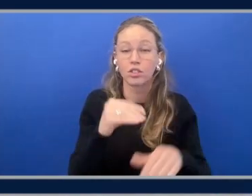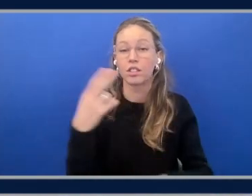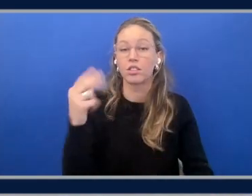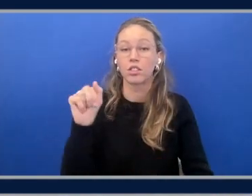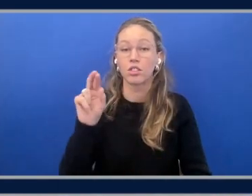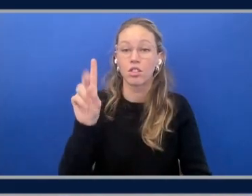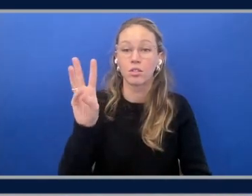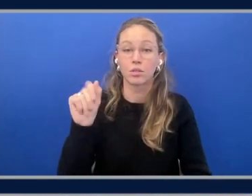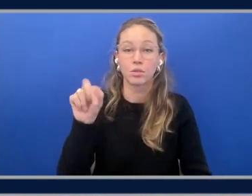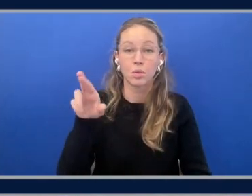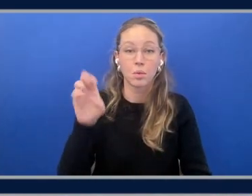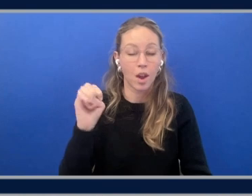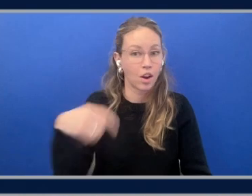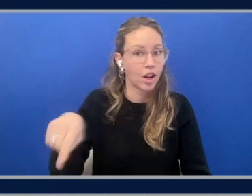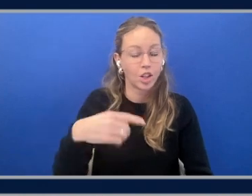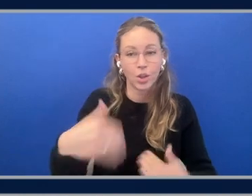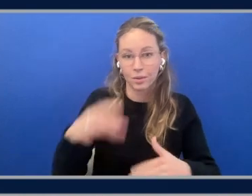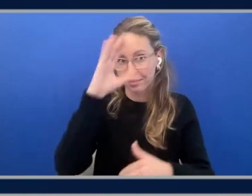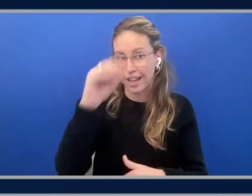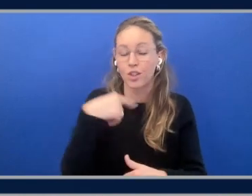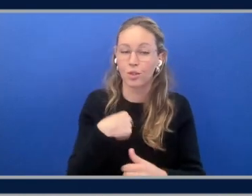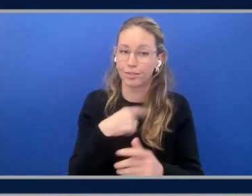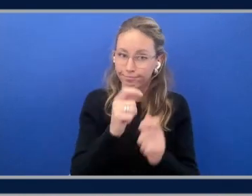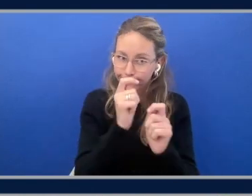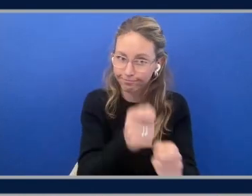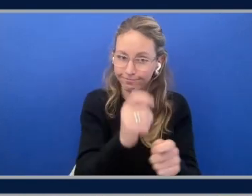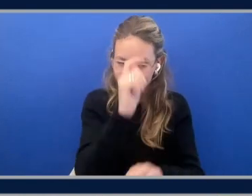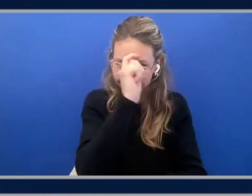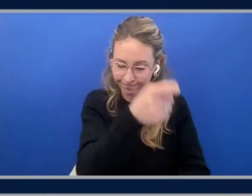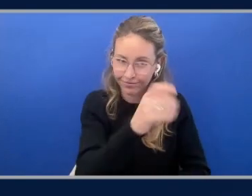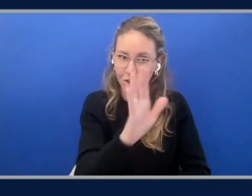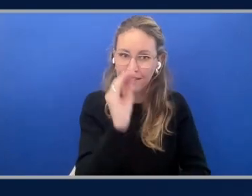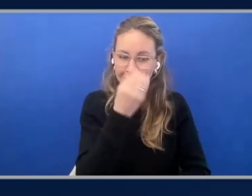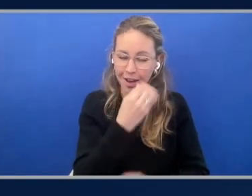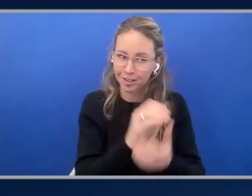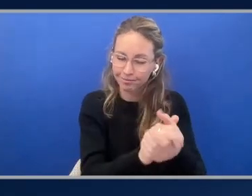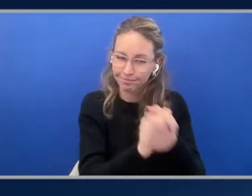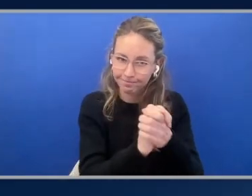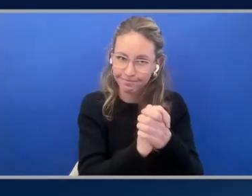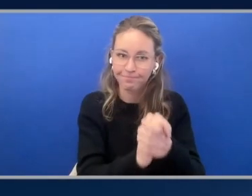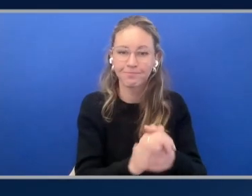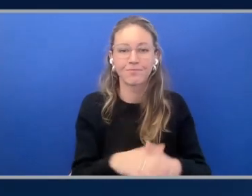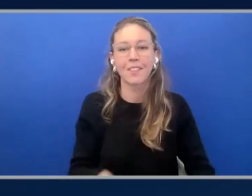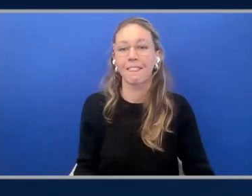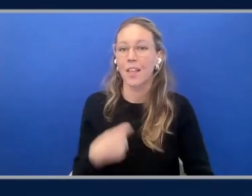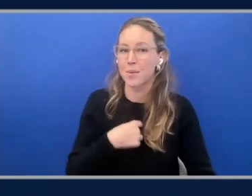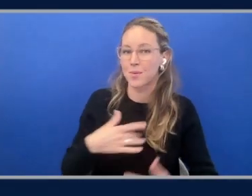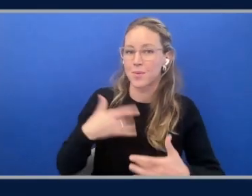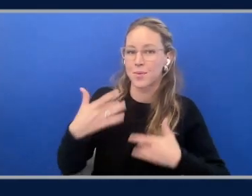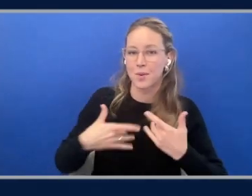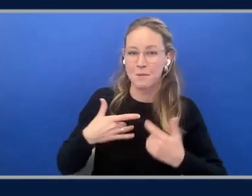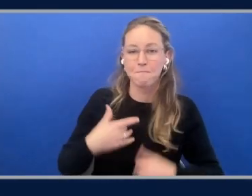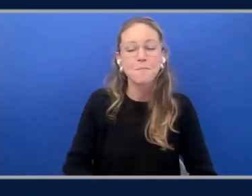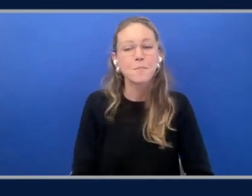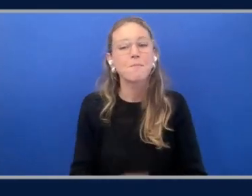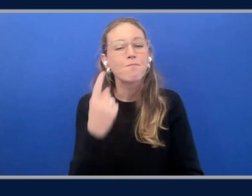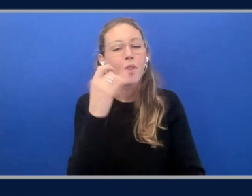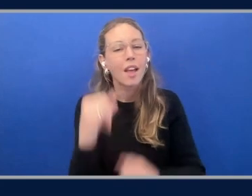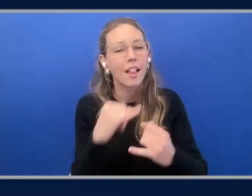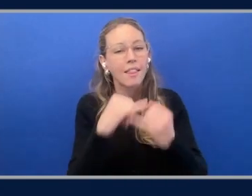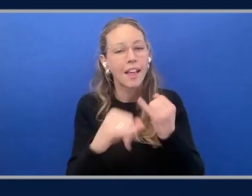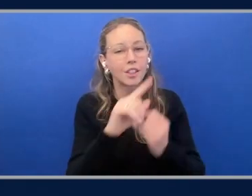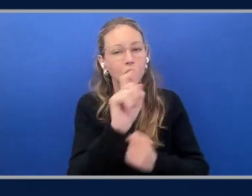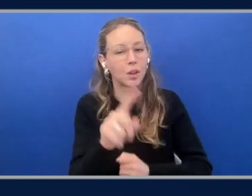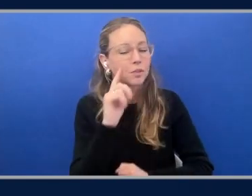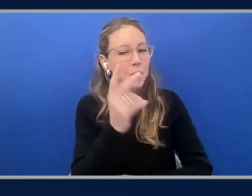gentlemen absolutely deserve your flowers. You've done a fantastic job here. Thanks. We're all pretty excited. Maybe one final question here as we go around the horn to the two